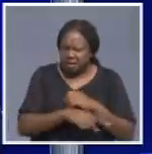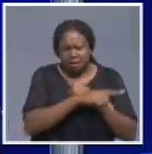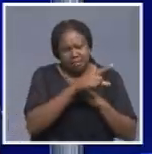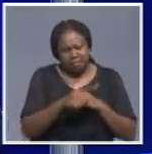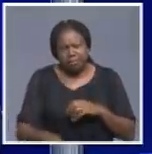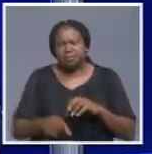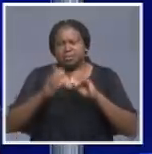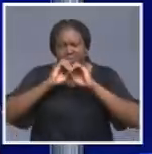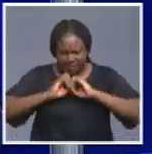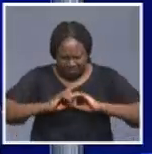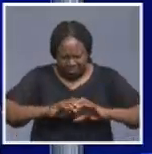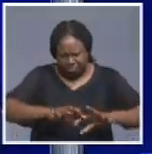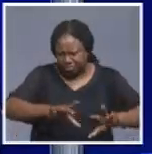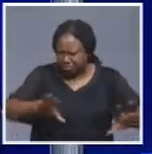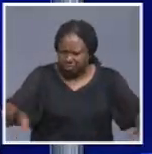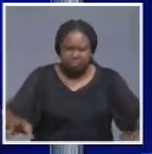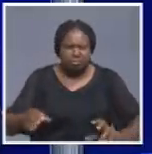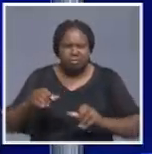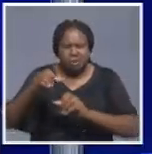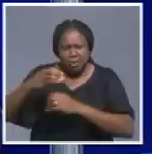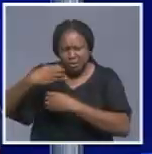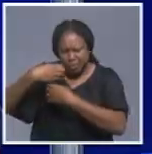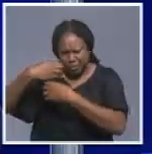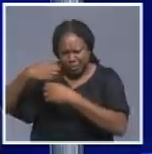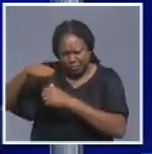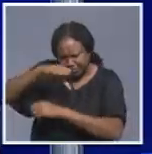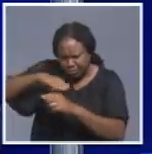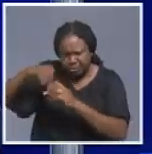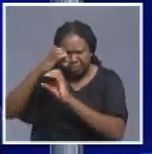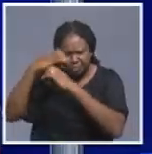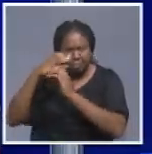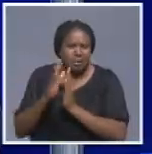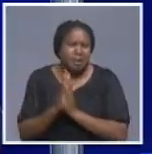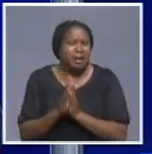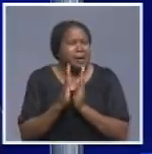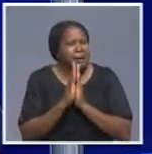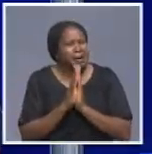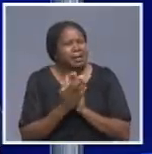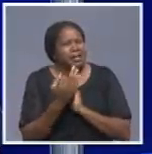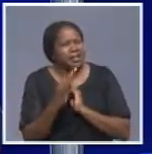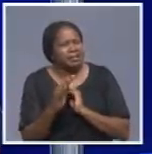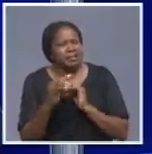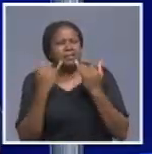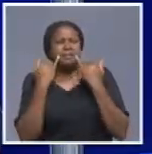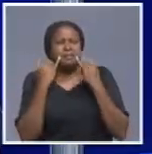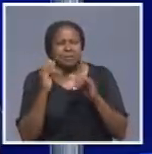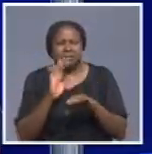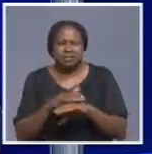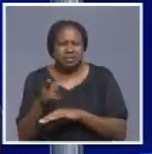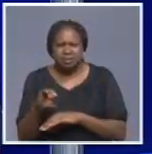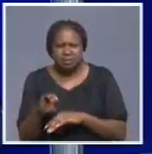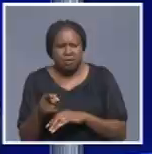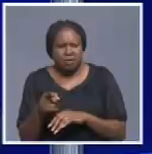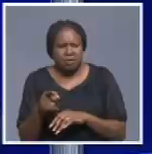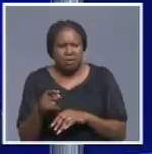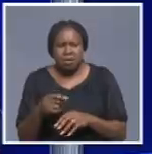disinformation going around in the social media. And please, if you find, if you receive something like that, do not